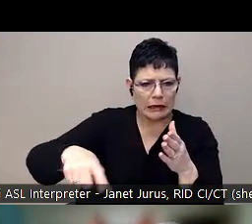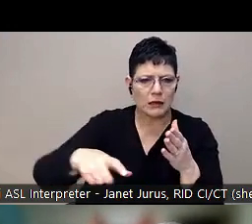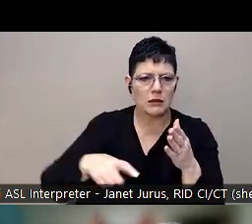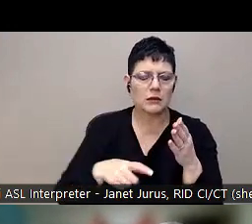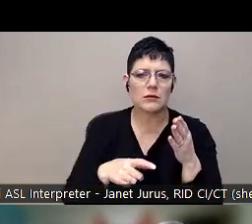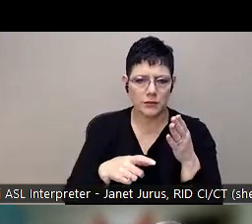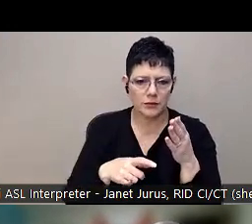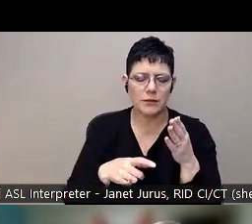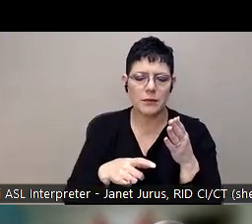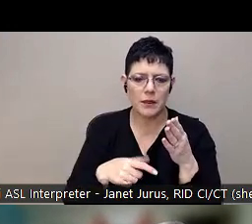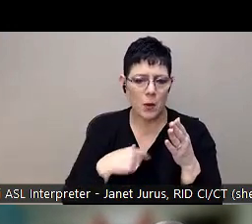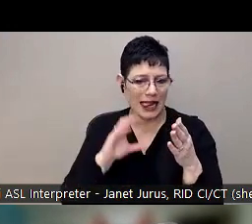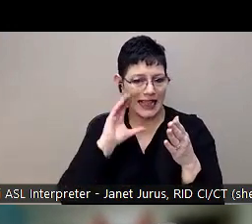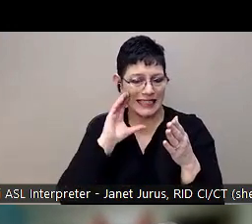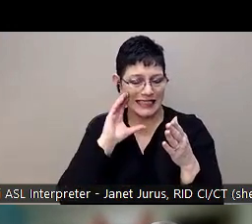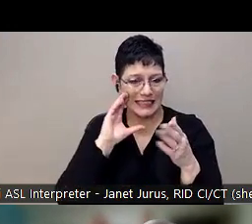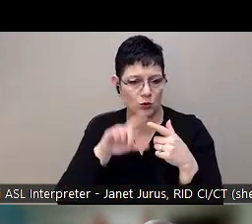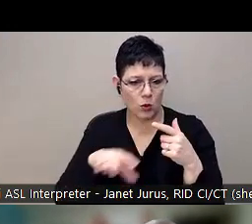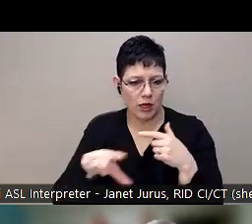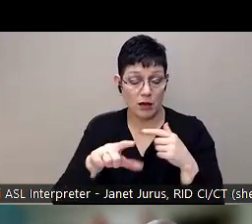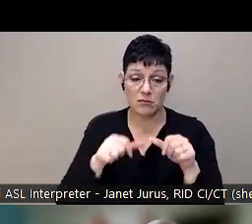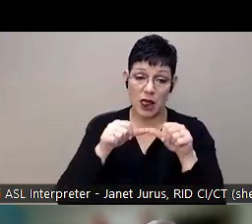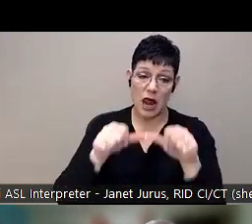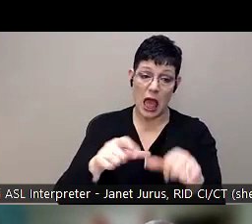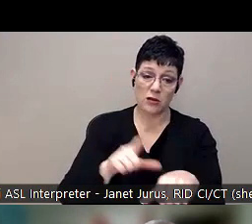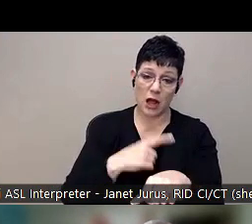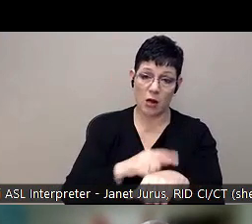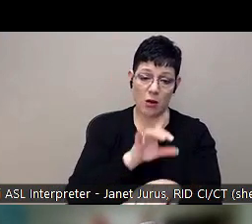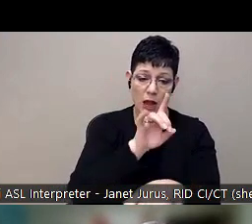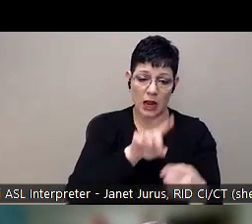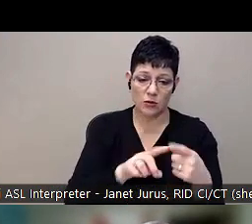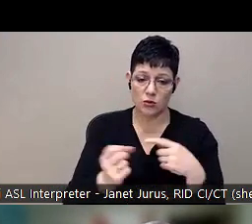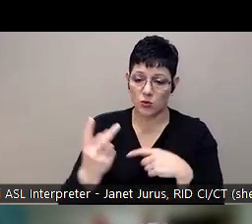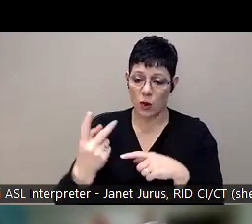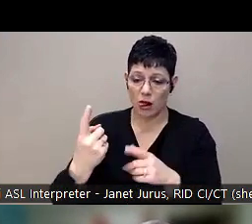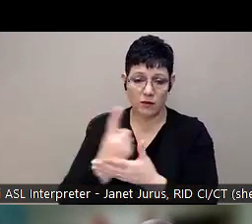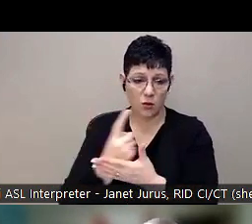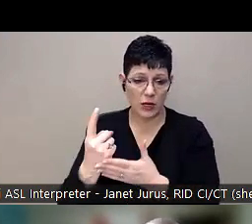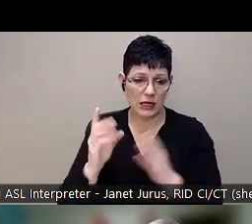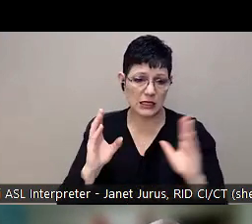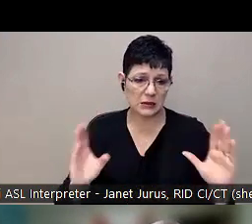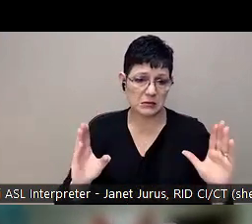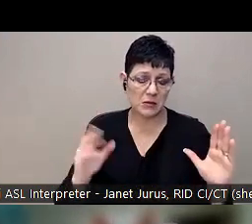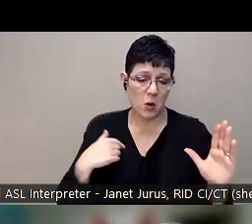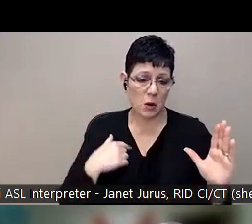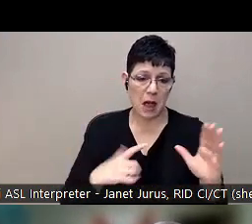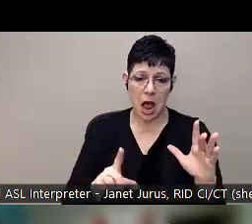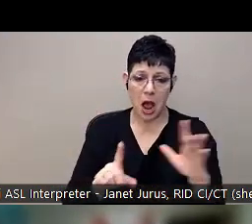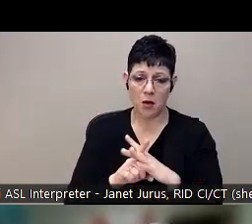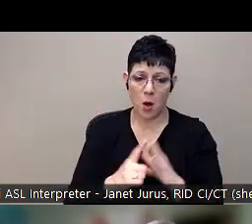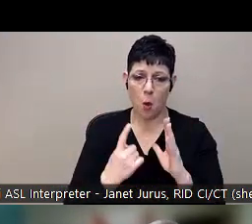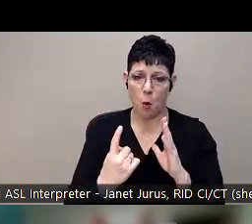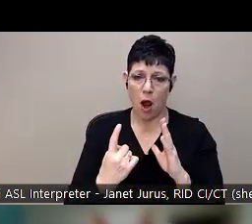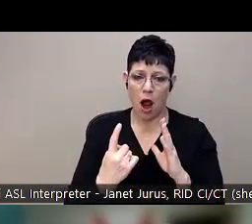And we do this for eight to 12 weeks, most often one time a week showing up into their classroom, lunch groups,